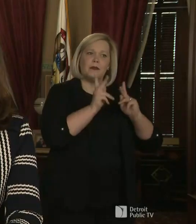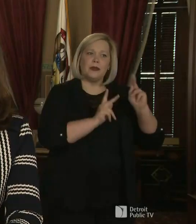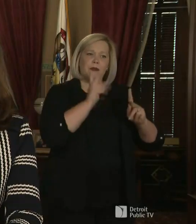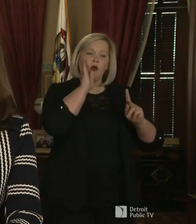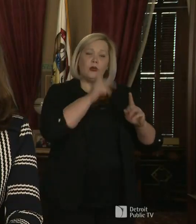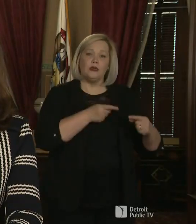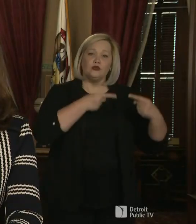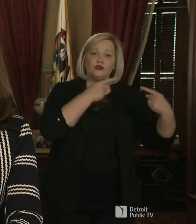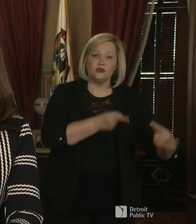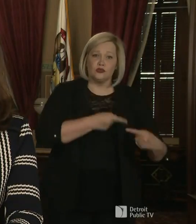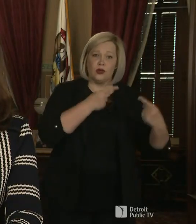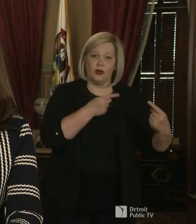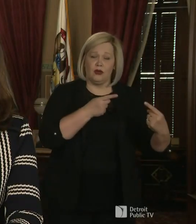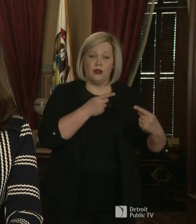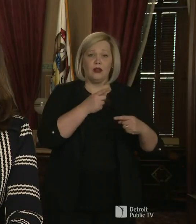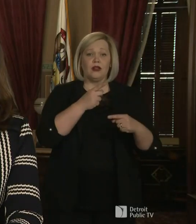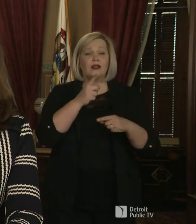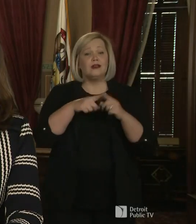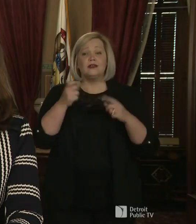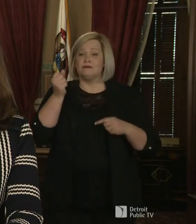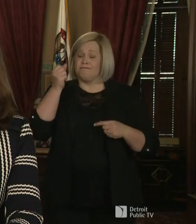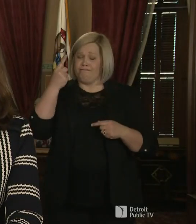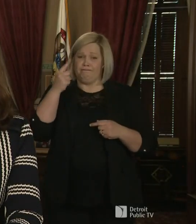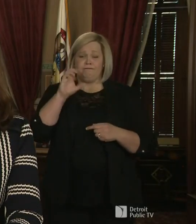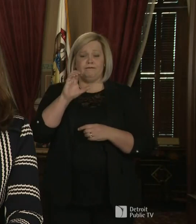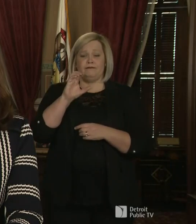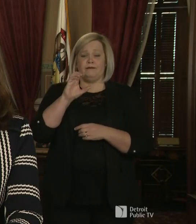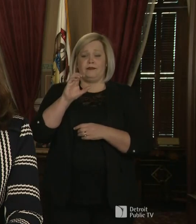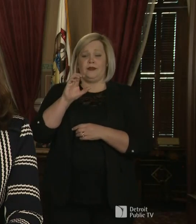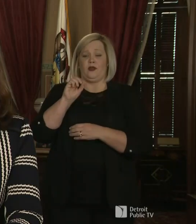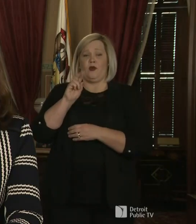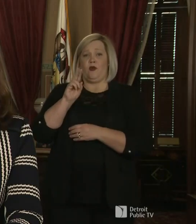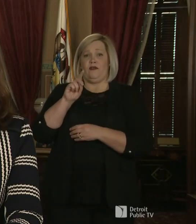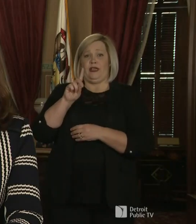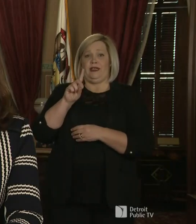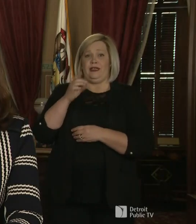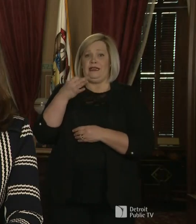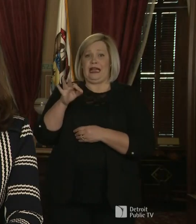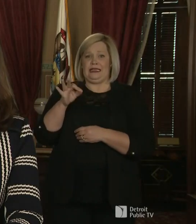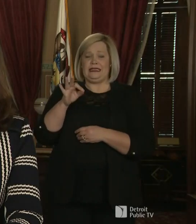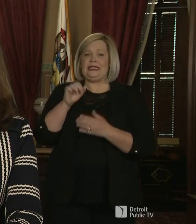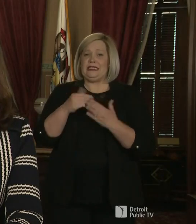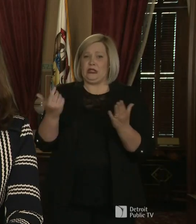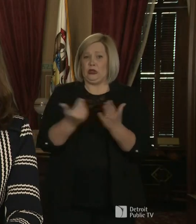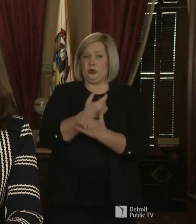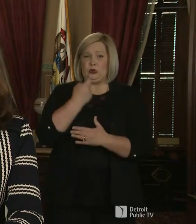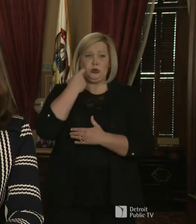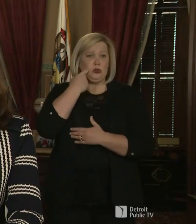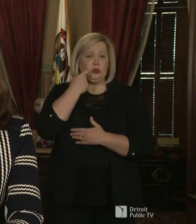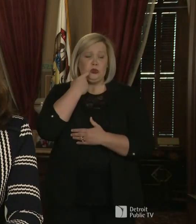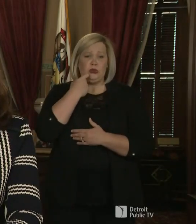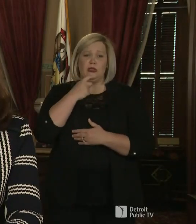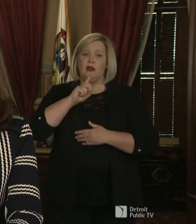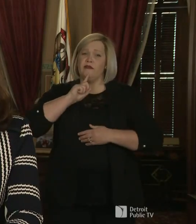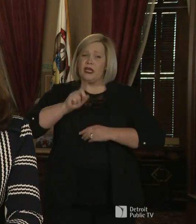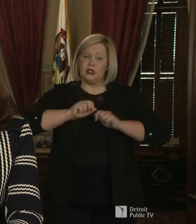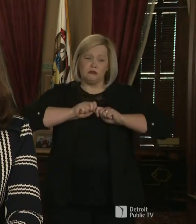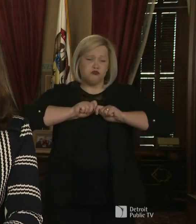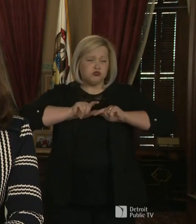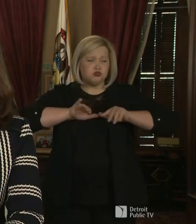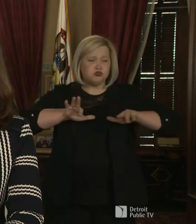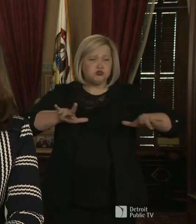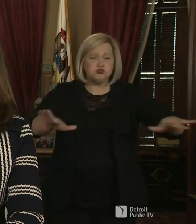COVID-19 is a novel virus. It is incredibly contagious and it is deadly. There is no cure.